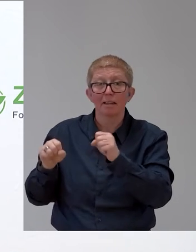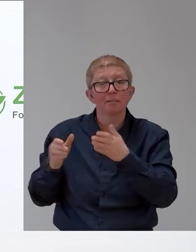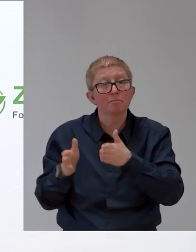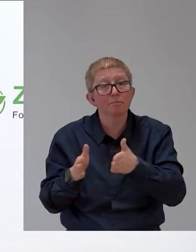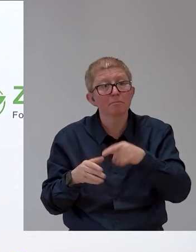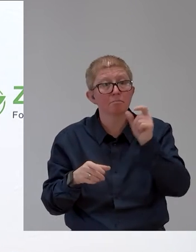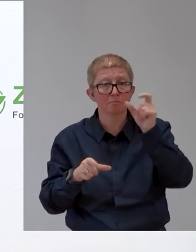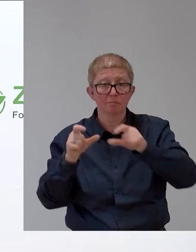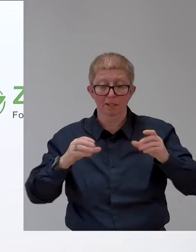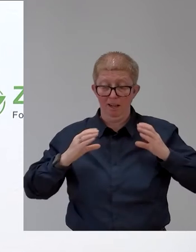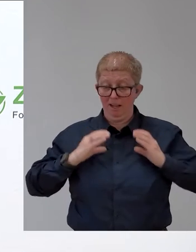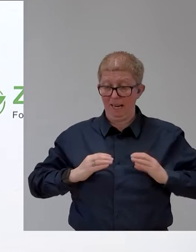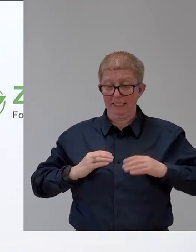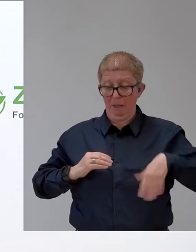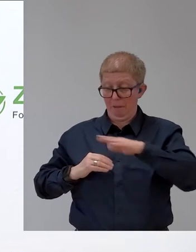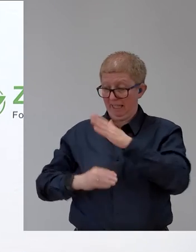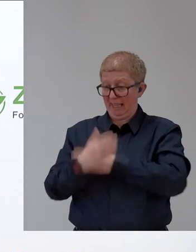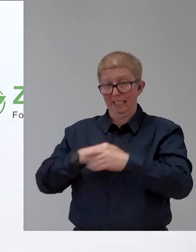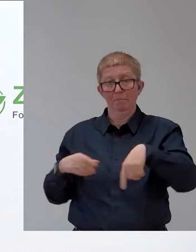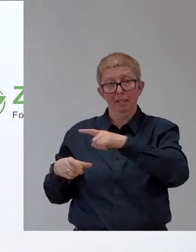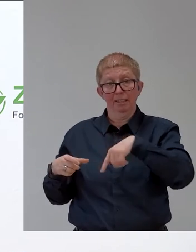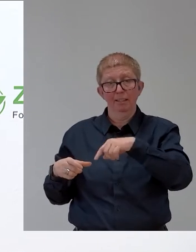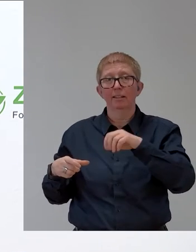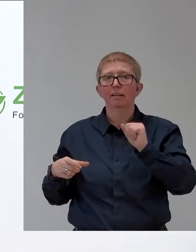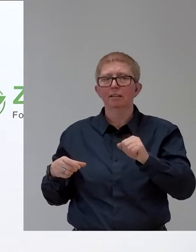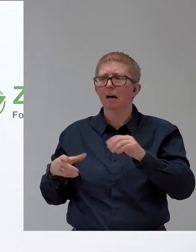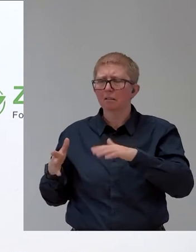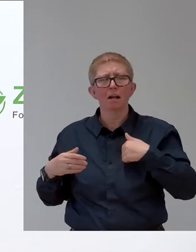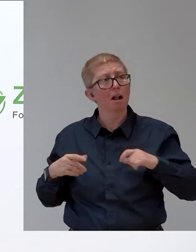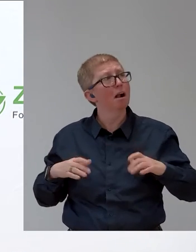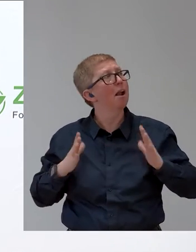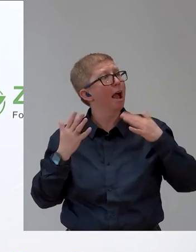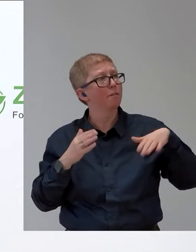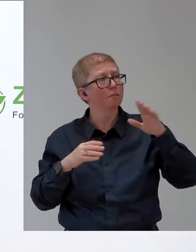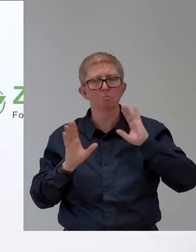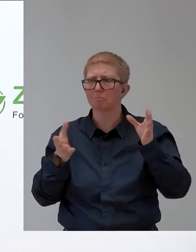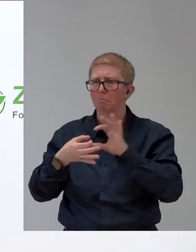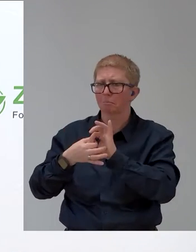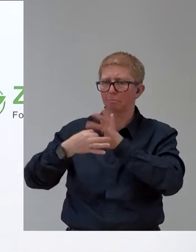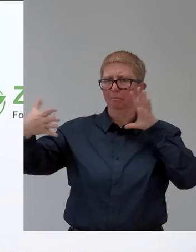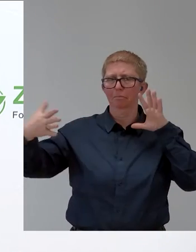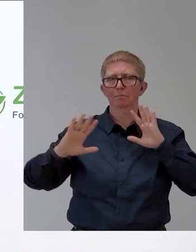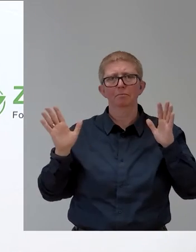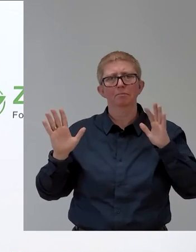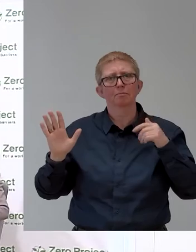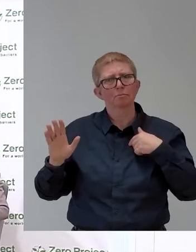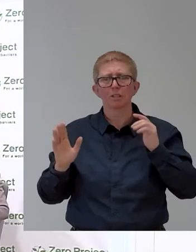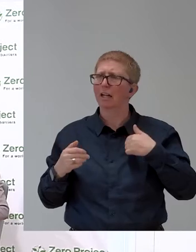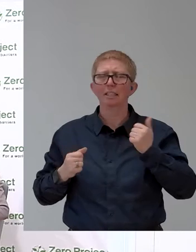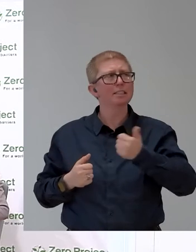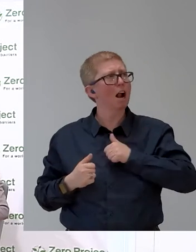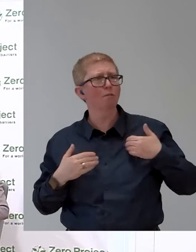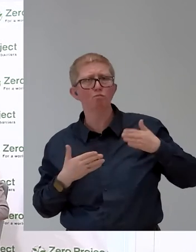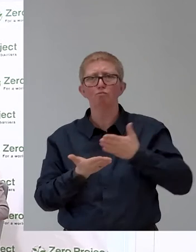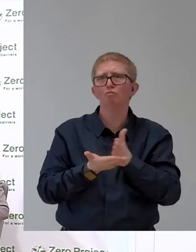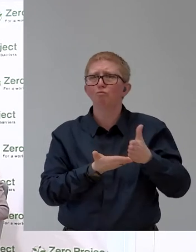to live independently and, more important, self-determined. Thank you, Wilfred. Thank you.